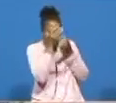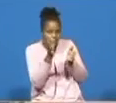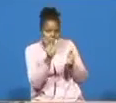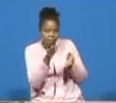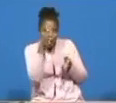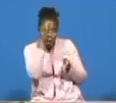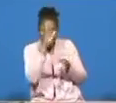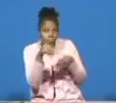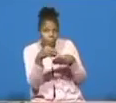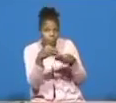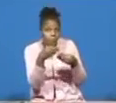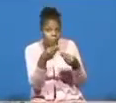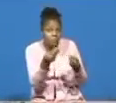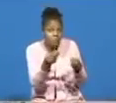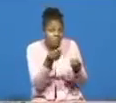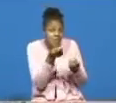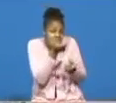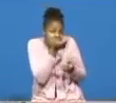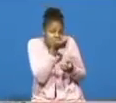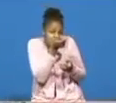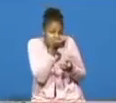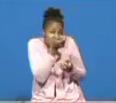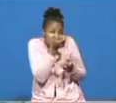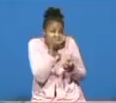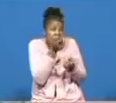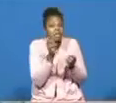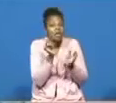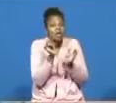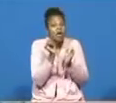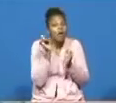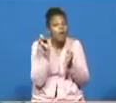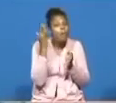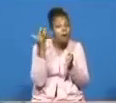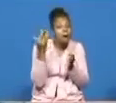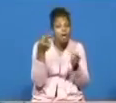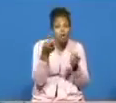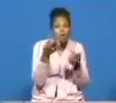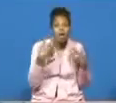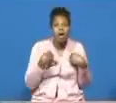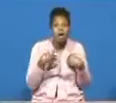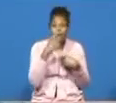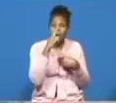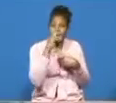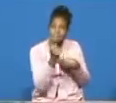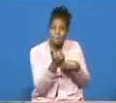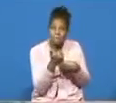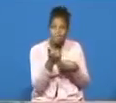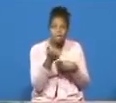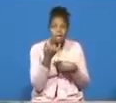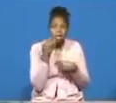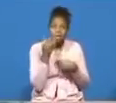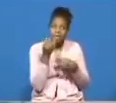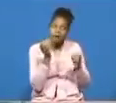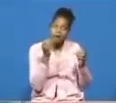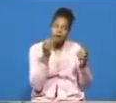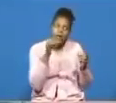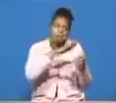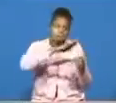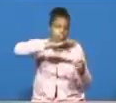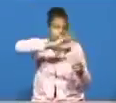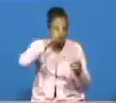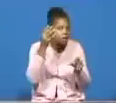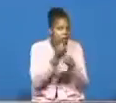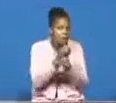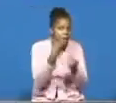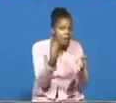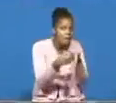for you a little bit why there is a one-tenth of it if it was zero one-tenth